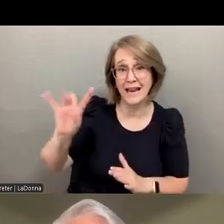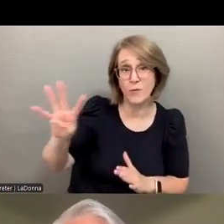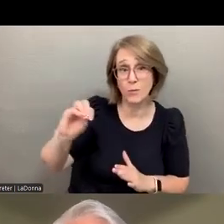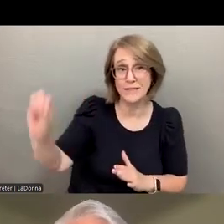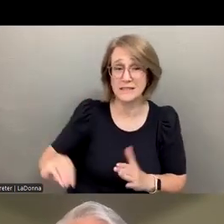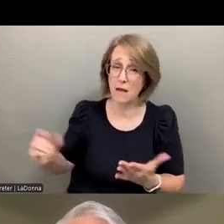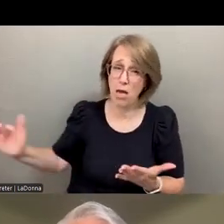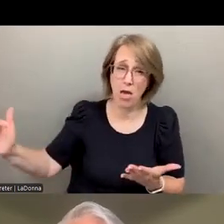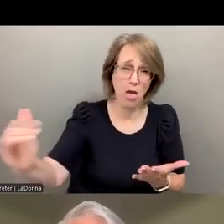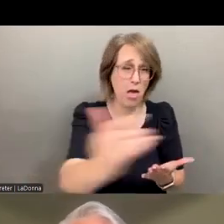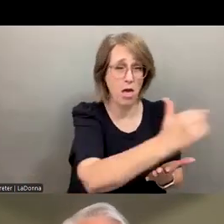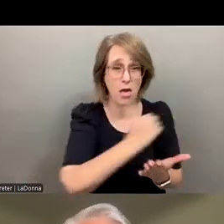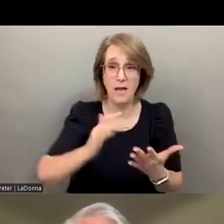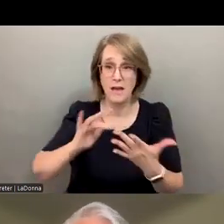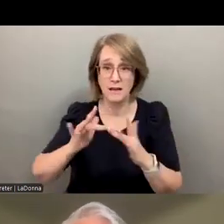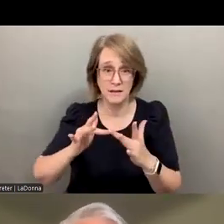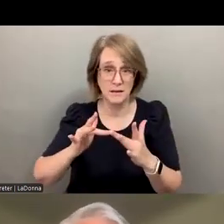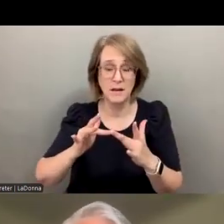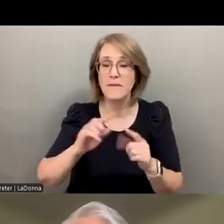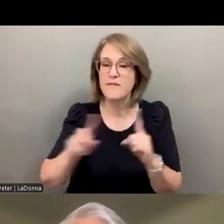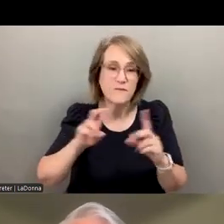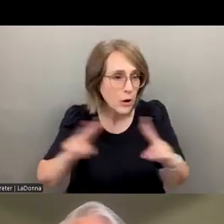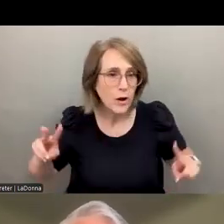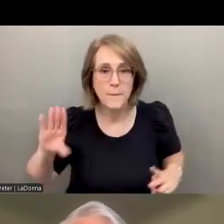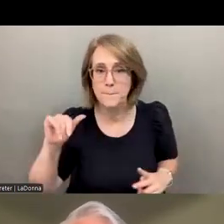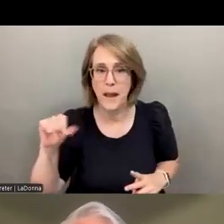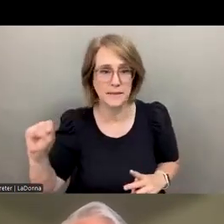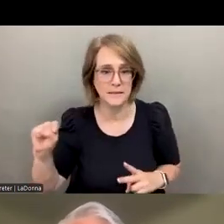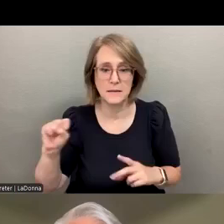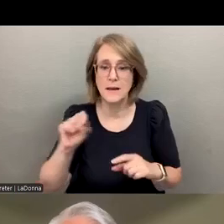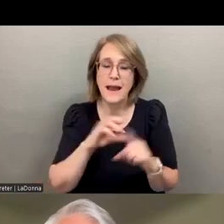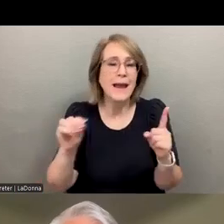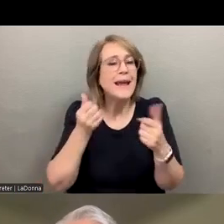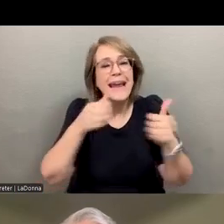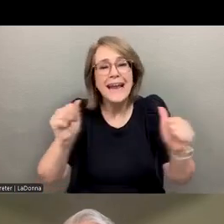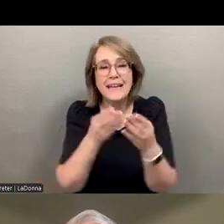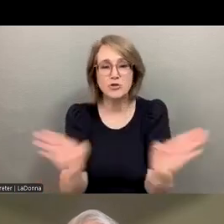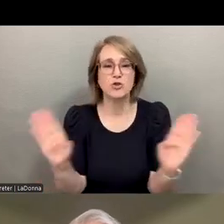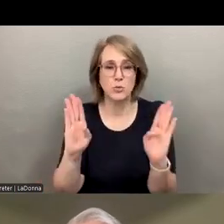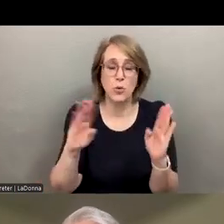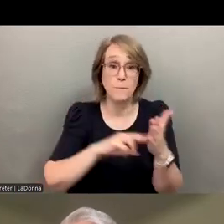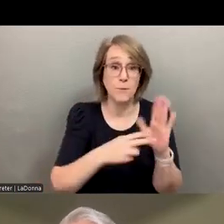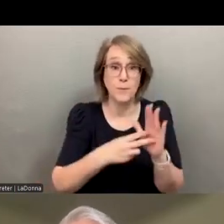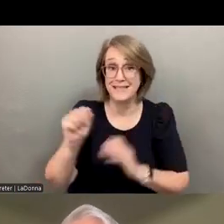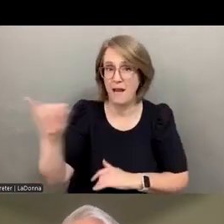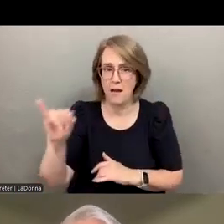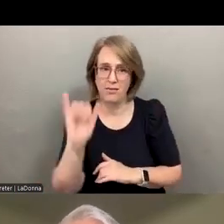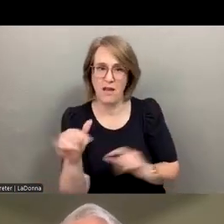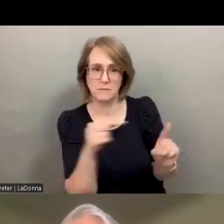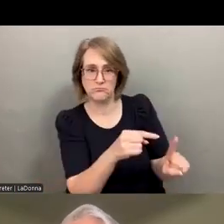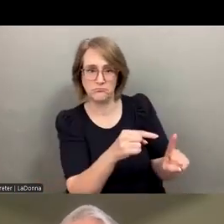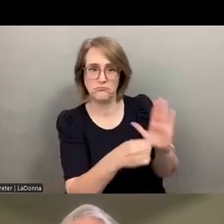the internet. It is replete with bias and all these other things, and every general-purpose AI is like that. And it is not